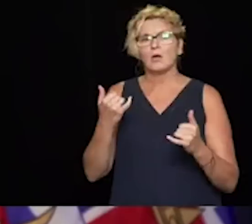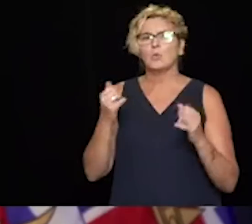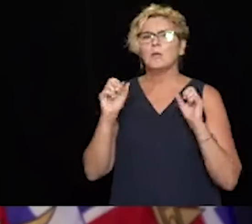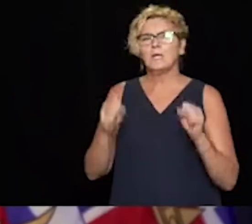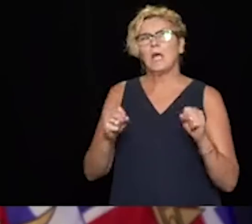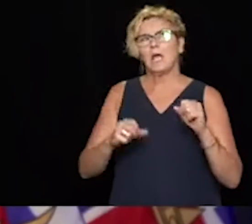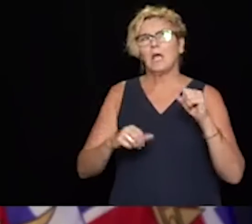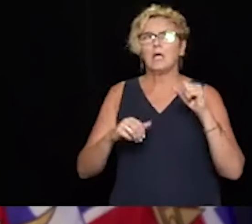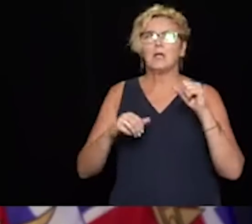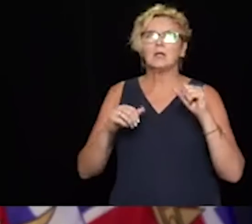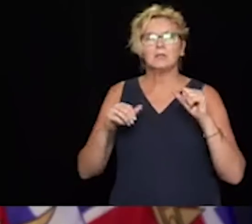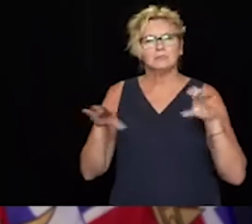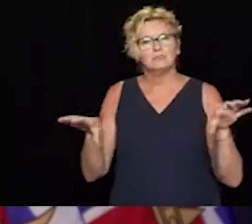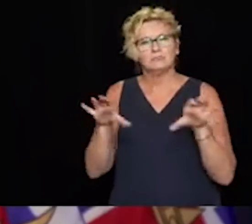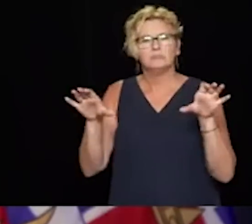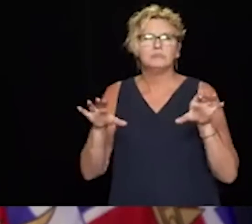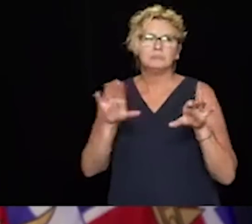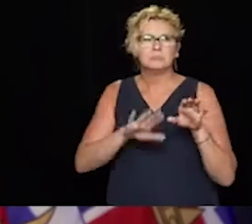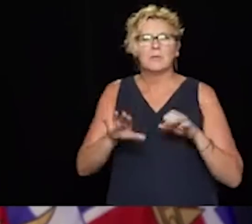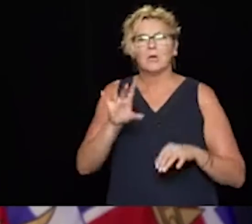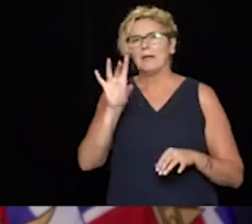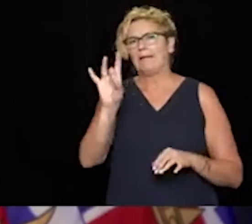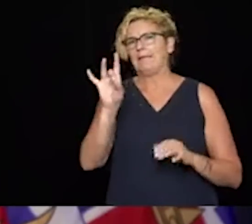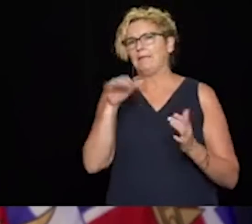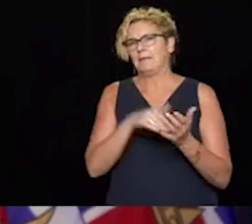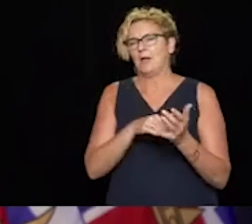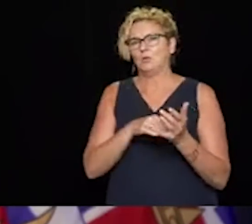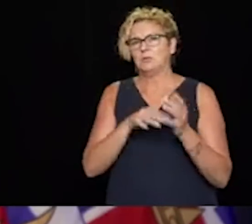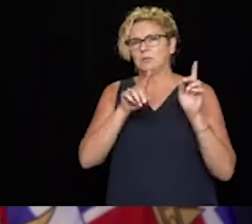around the province. And I say there's a bit of a